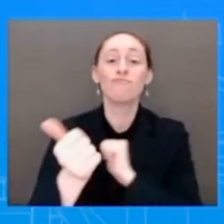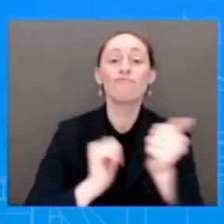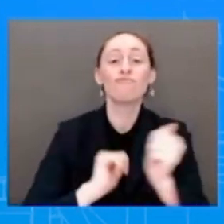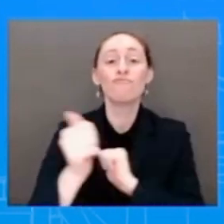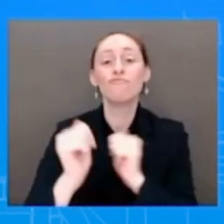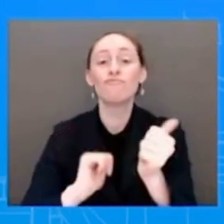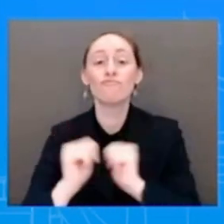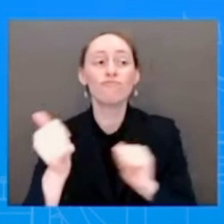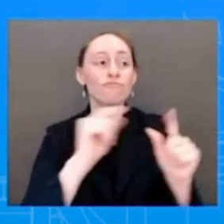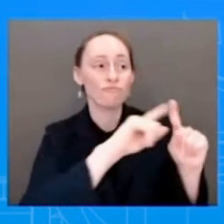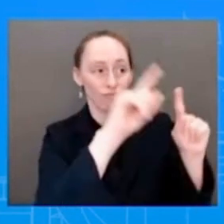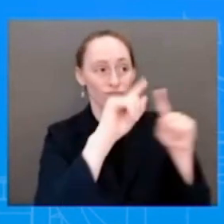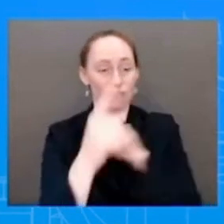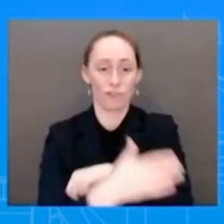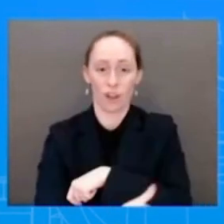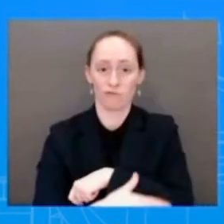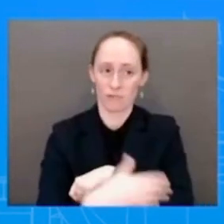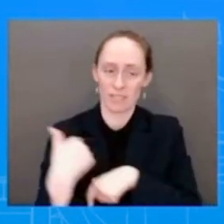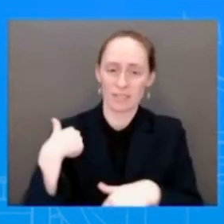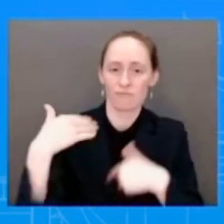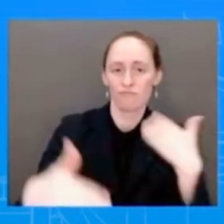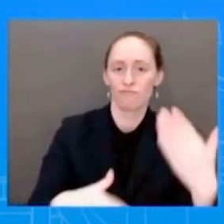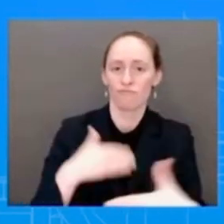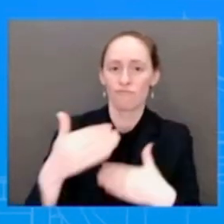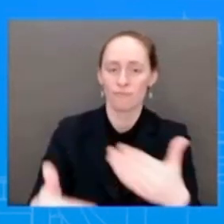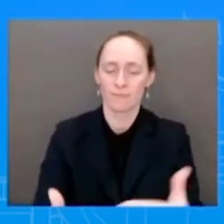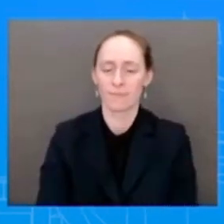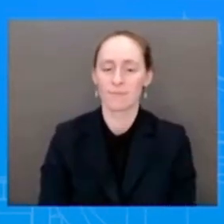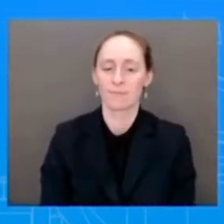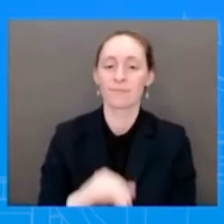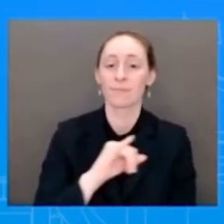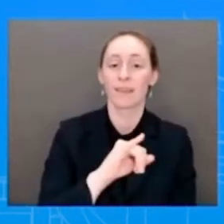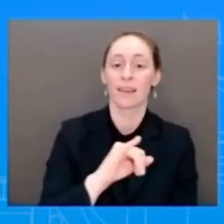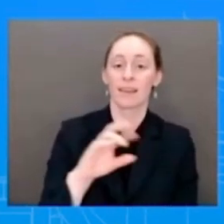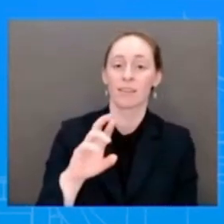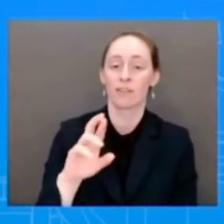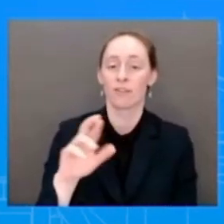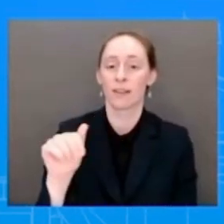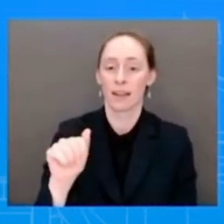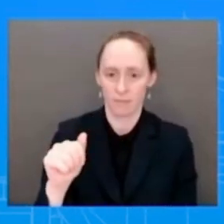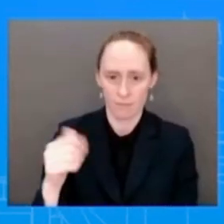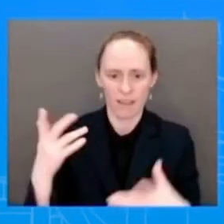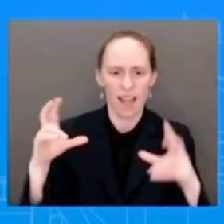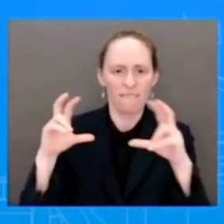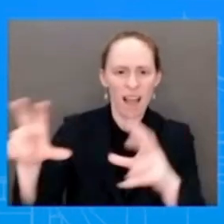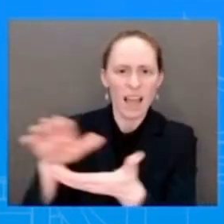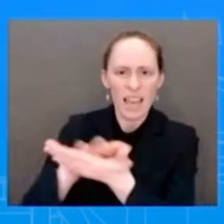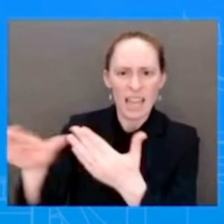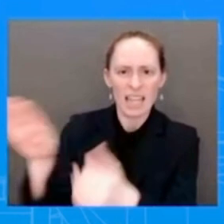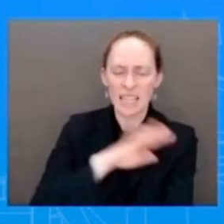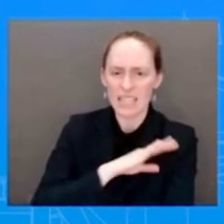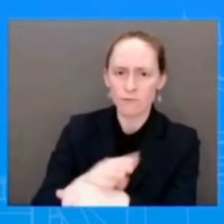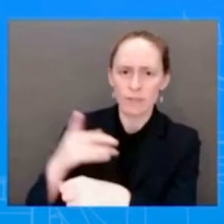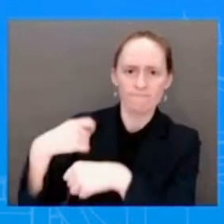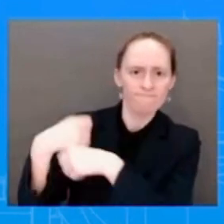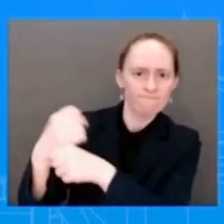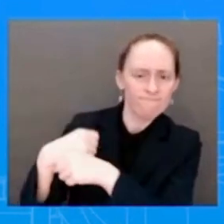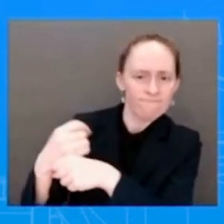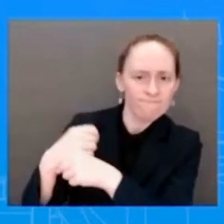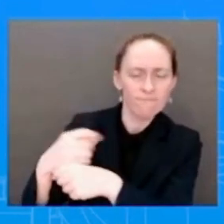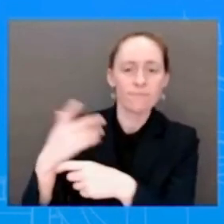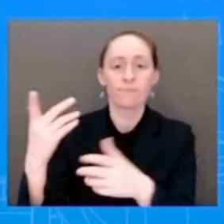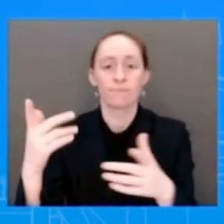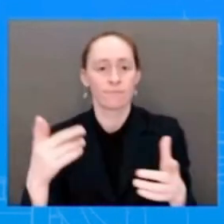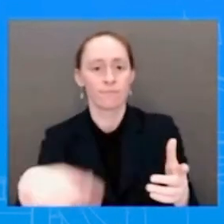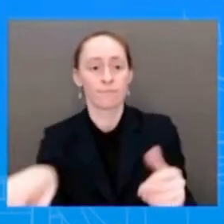little bit of a breathing room, investing in clean energy manufacturing and addressing the climate crisis. Brian has helped steer